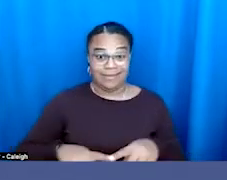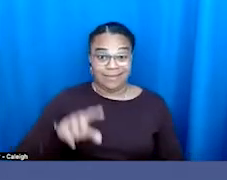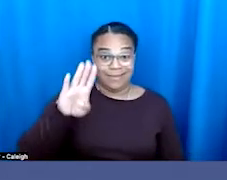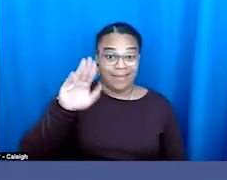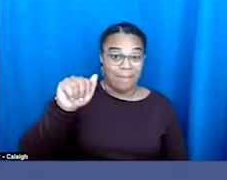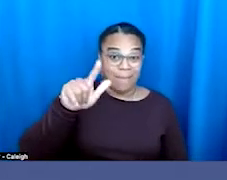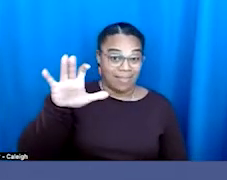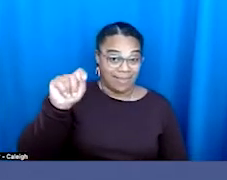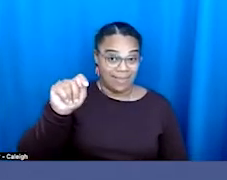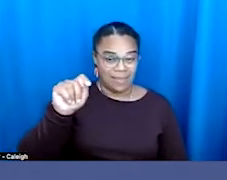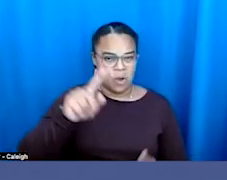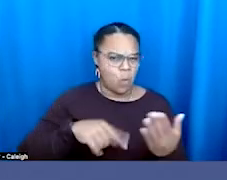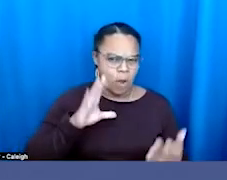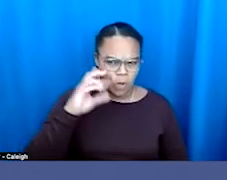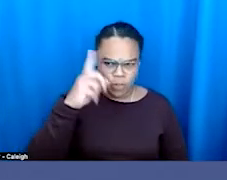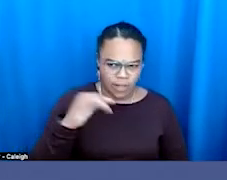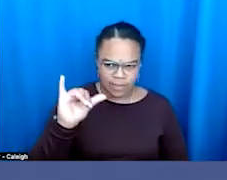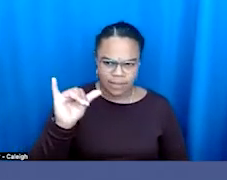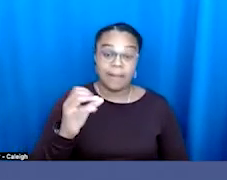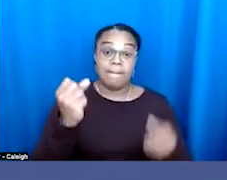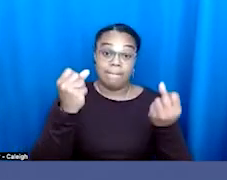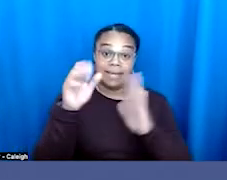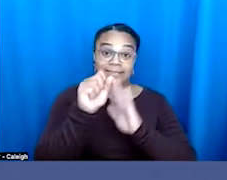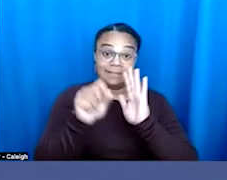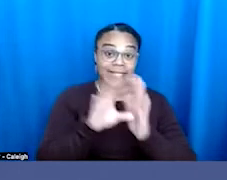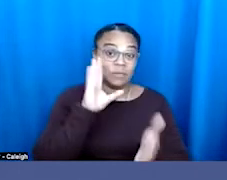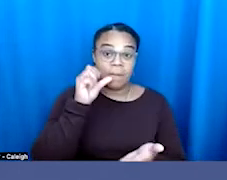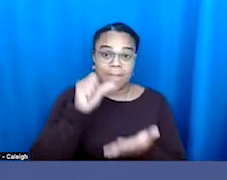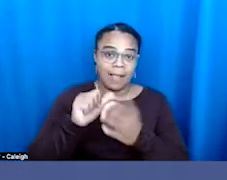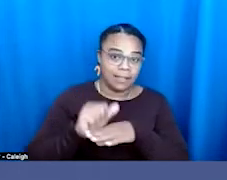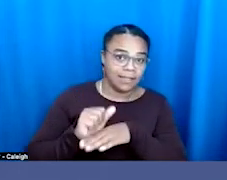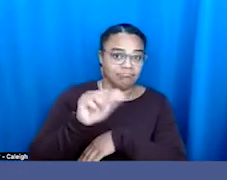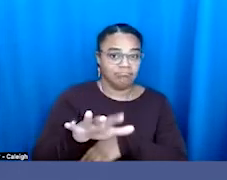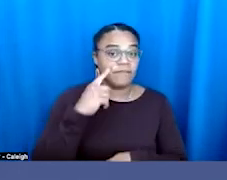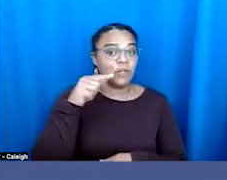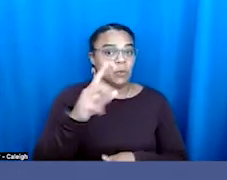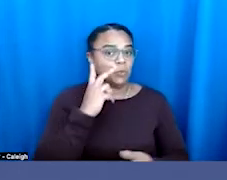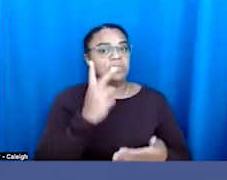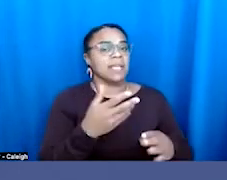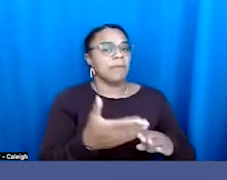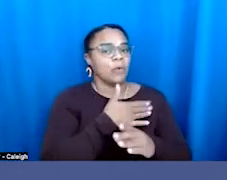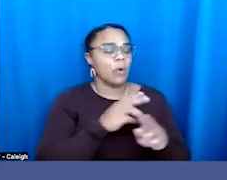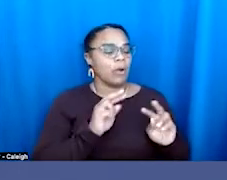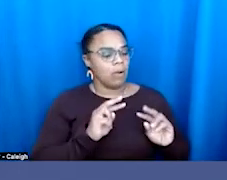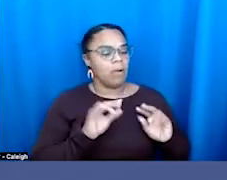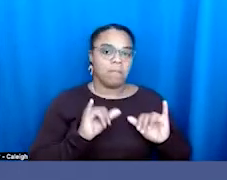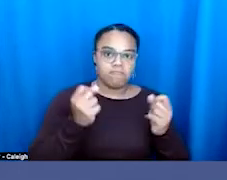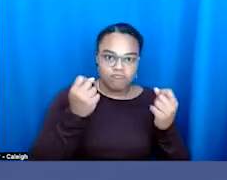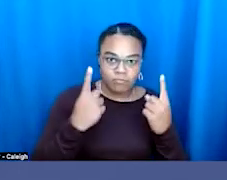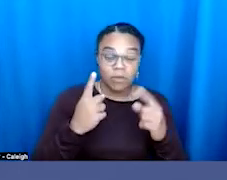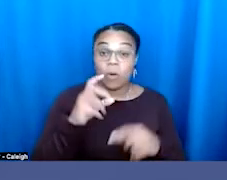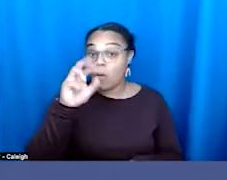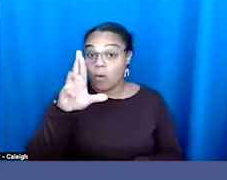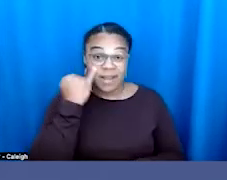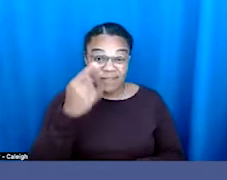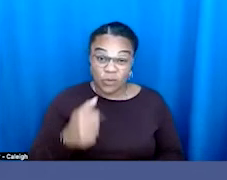A lot of states will mail you the ballot so you see it. But even if you live in a state that doesn't send that to you, you can Google it.